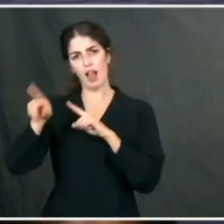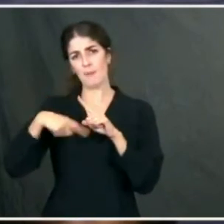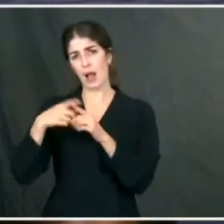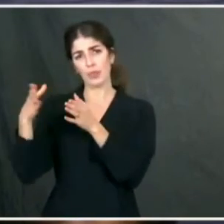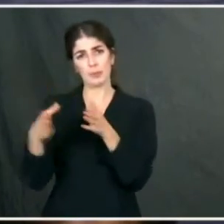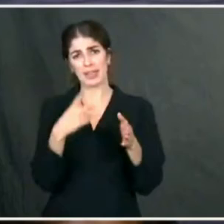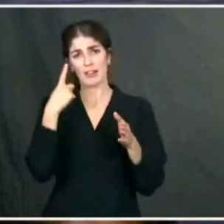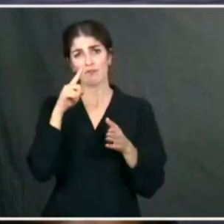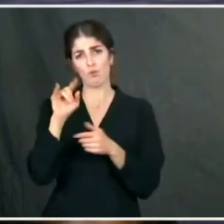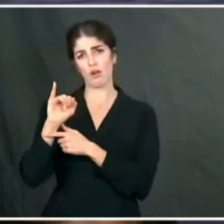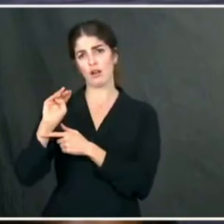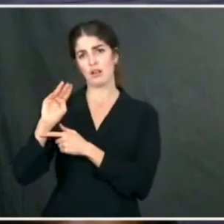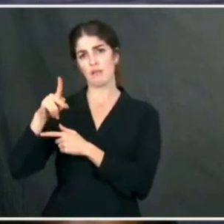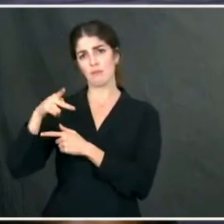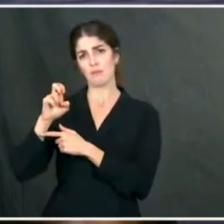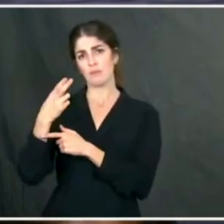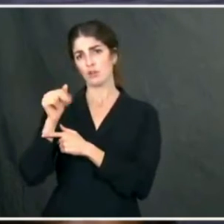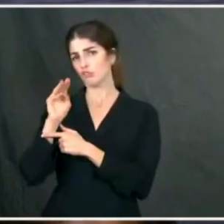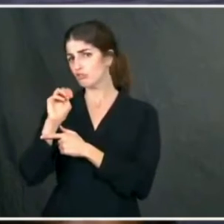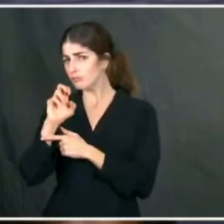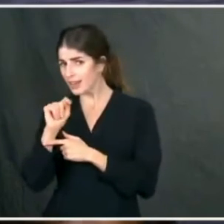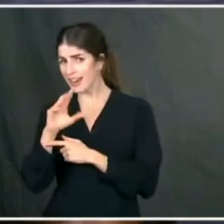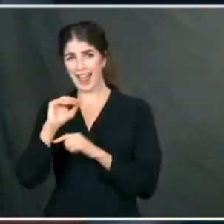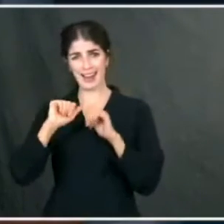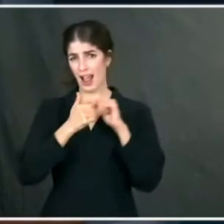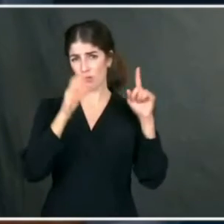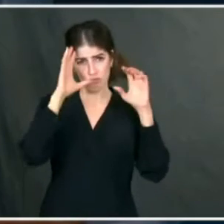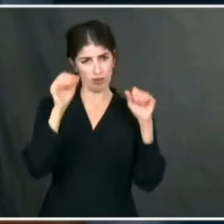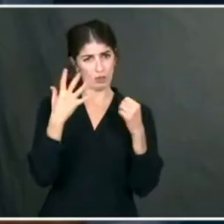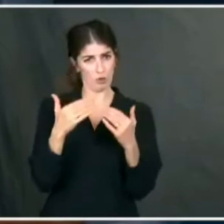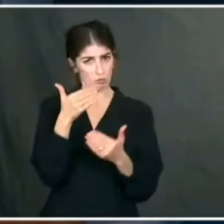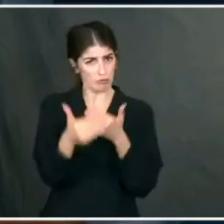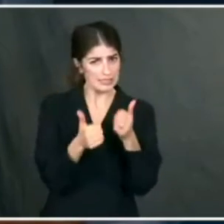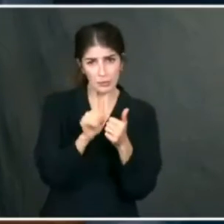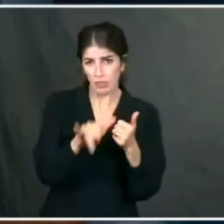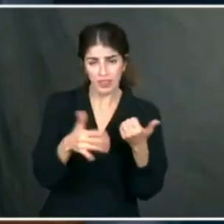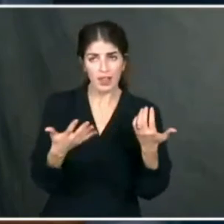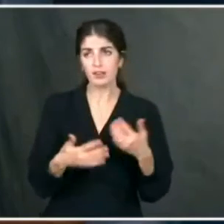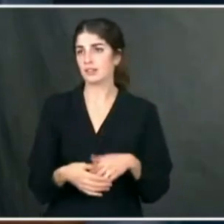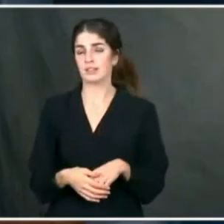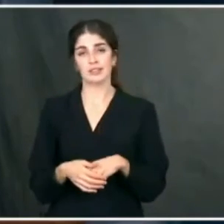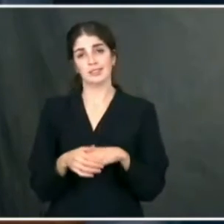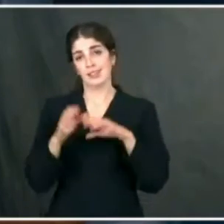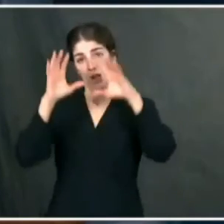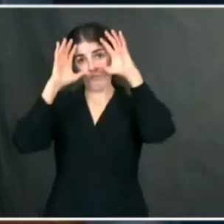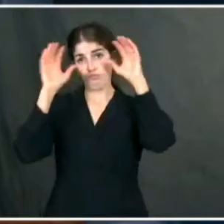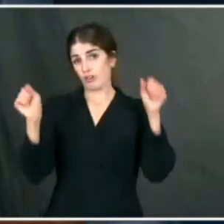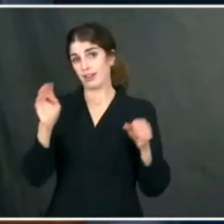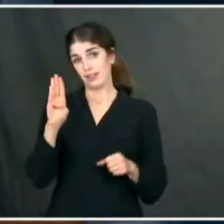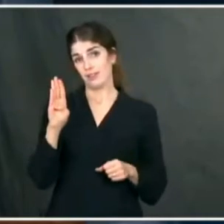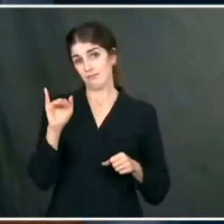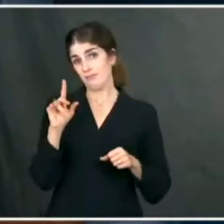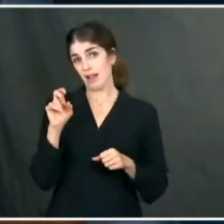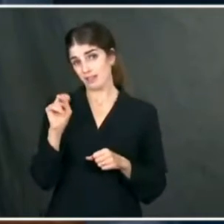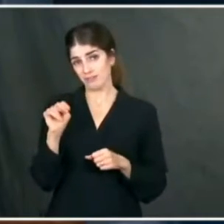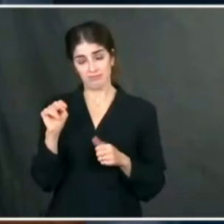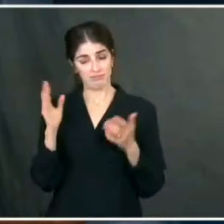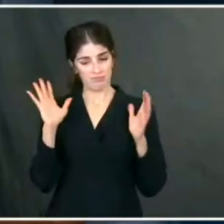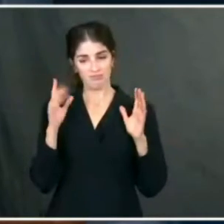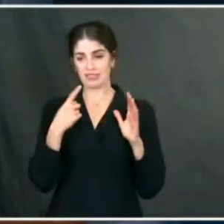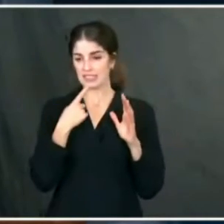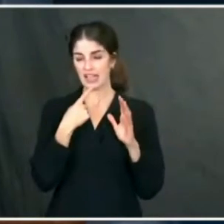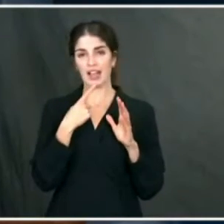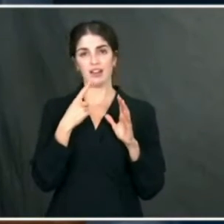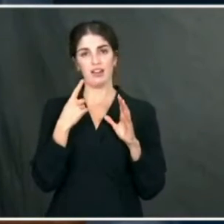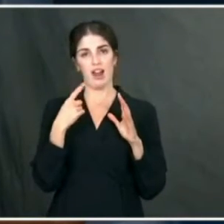and how he would like to see this trial proceed? President Biden has been pretty clear about what the focus